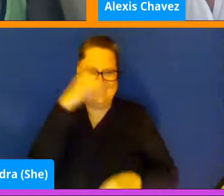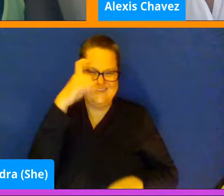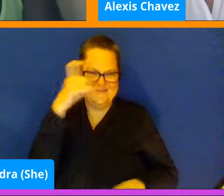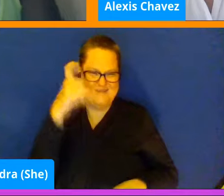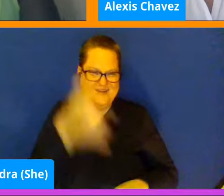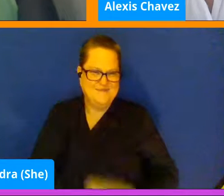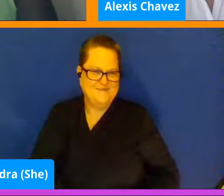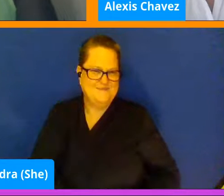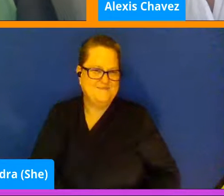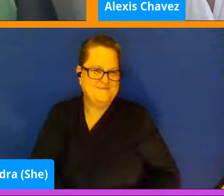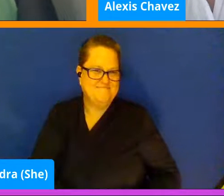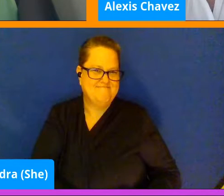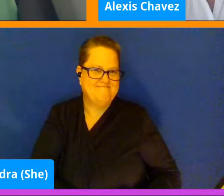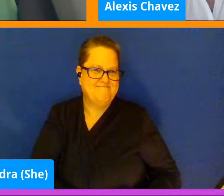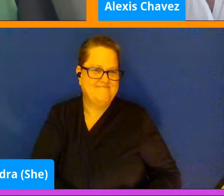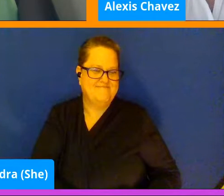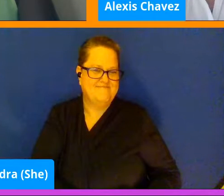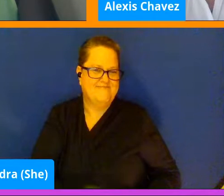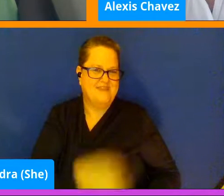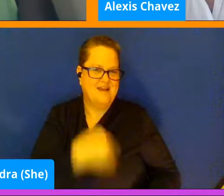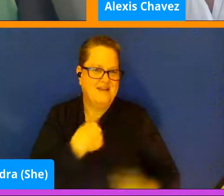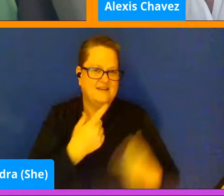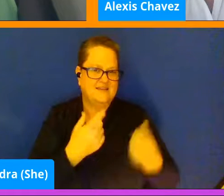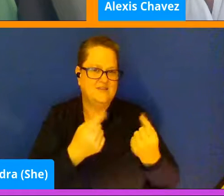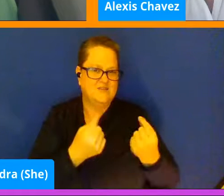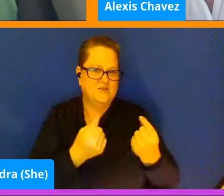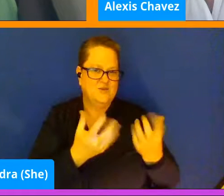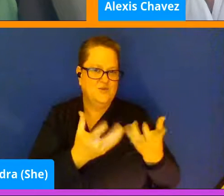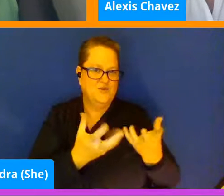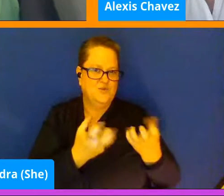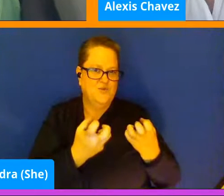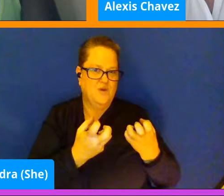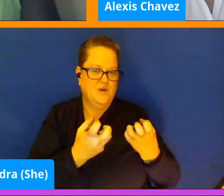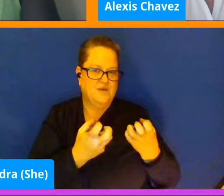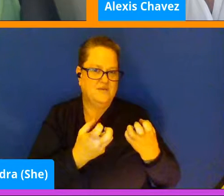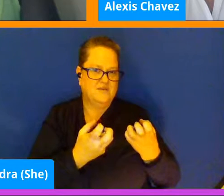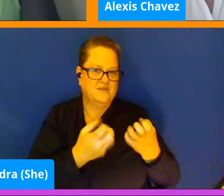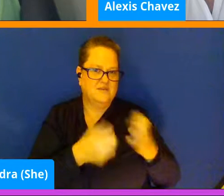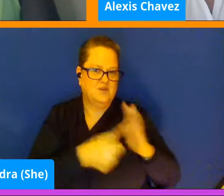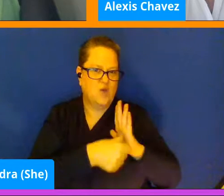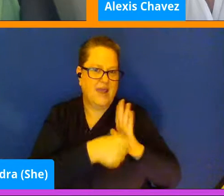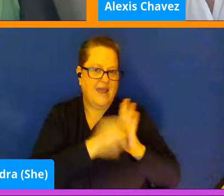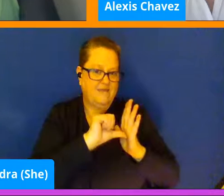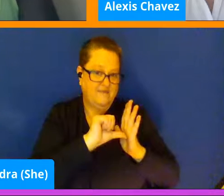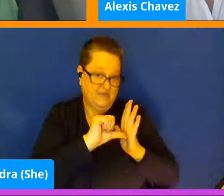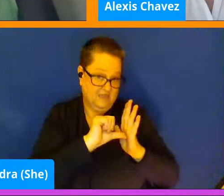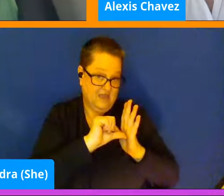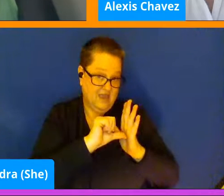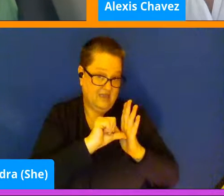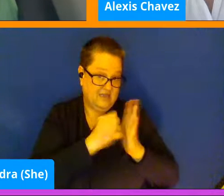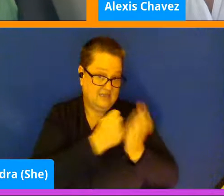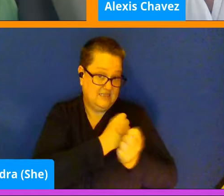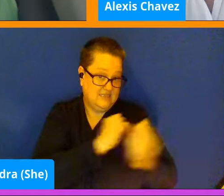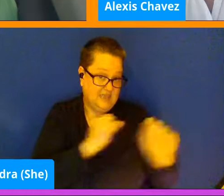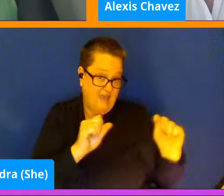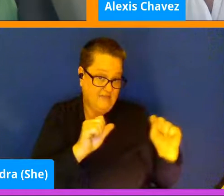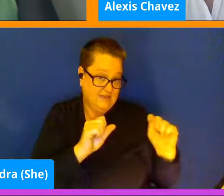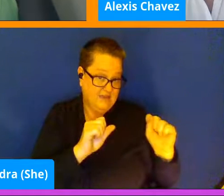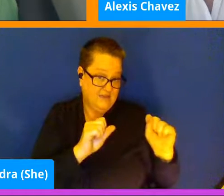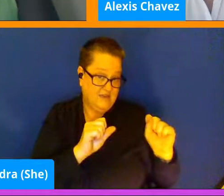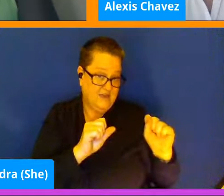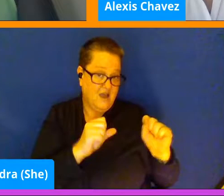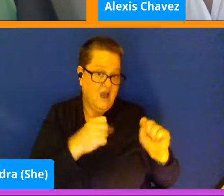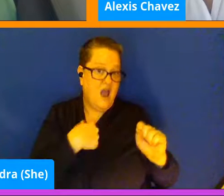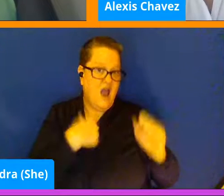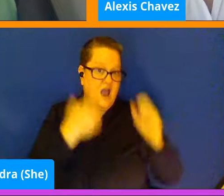Um, I do want to emphasize, uh, safety. I know that this is a